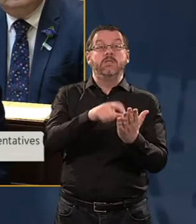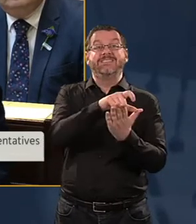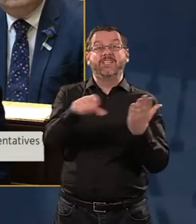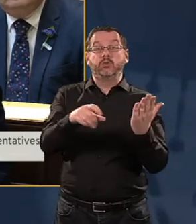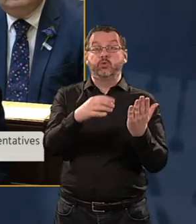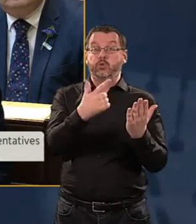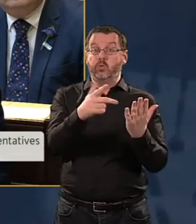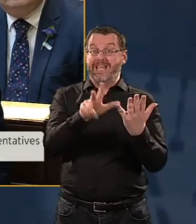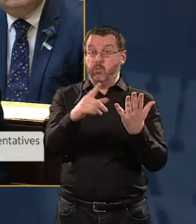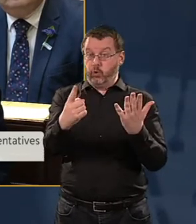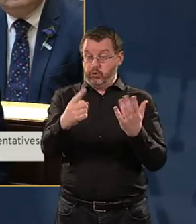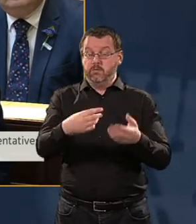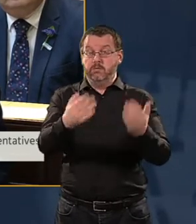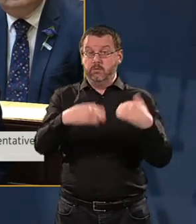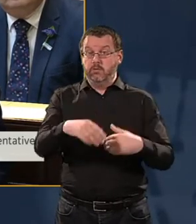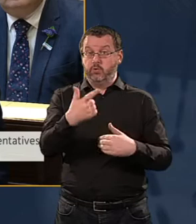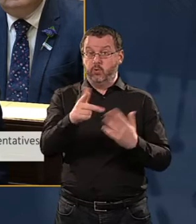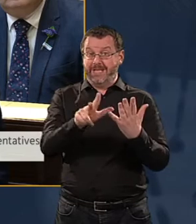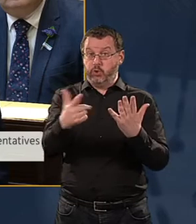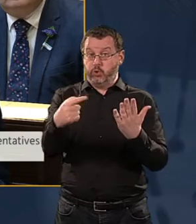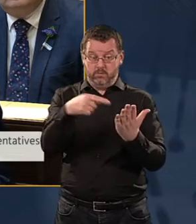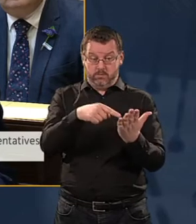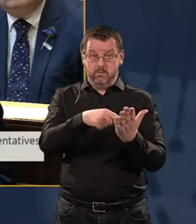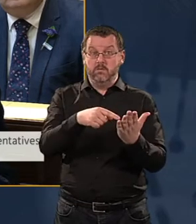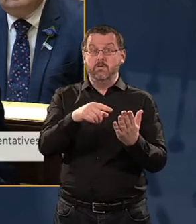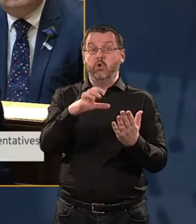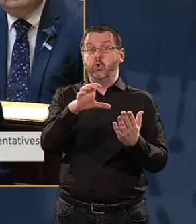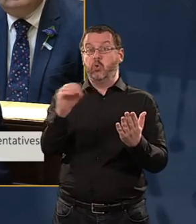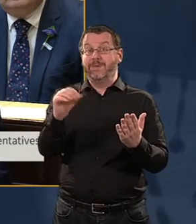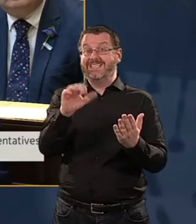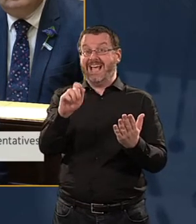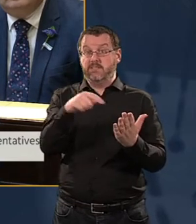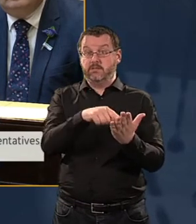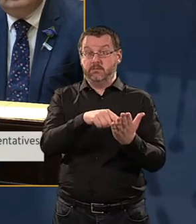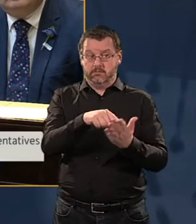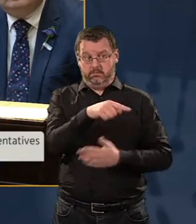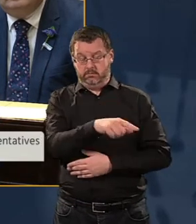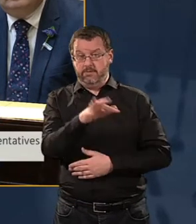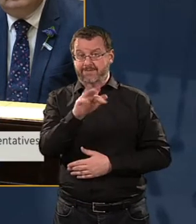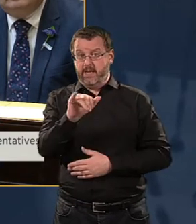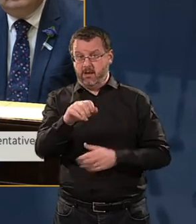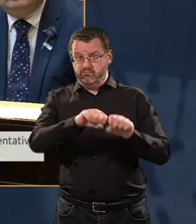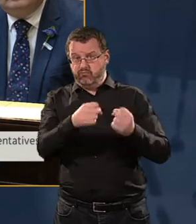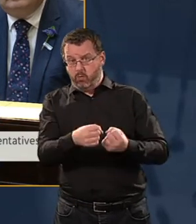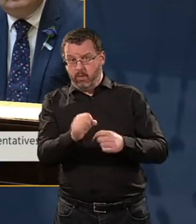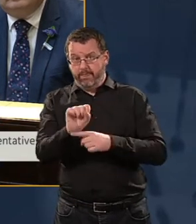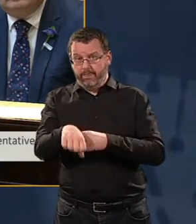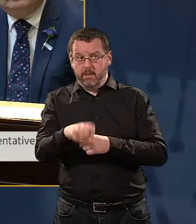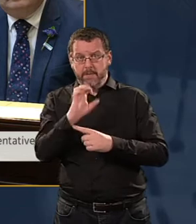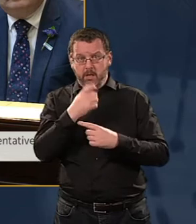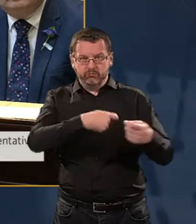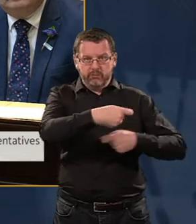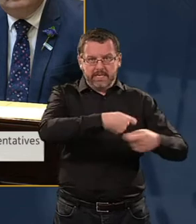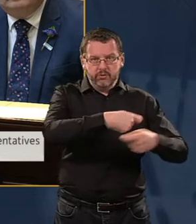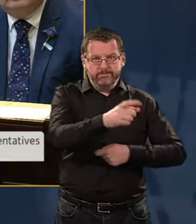of the Companies Act. The implications are that transactions may have occurred that were not brought to the attention of the auditors, or of which they had no knowledge.